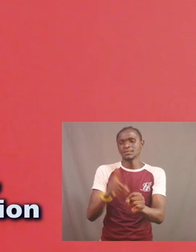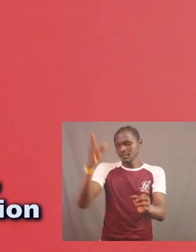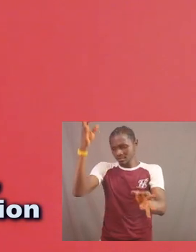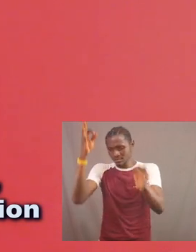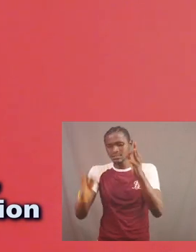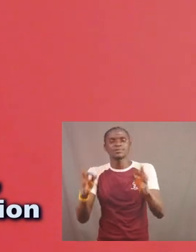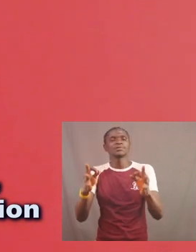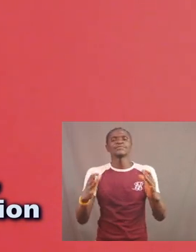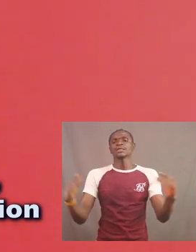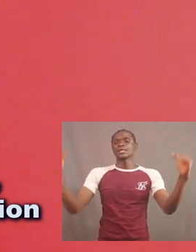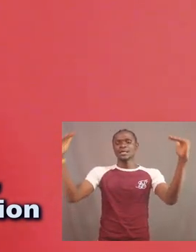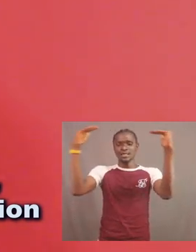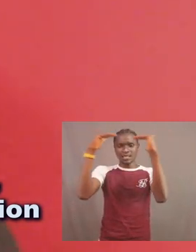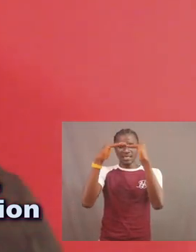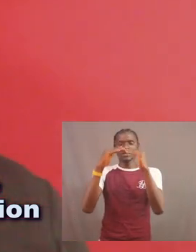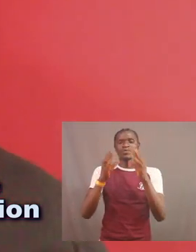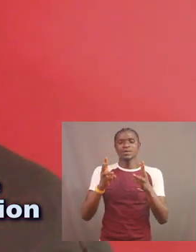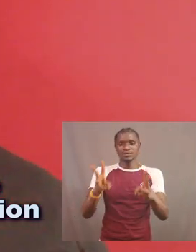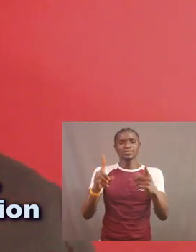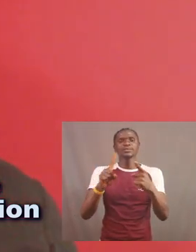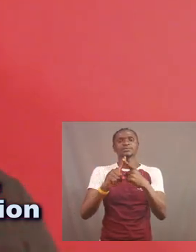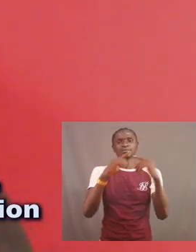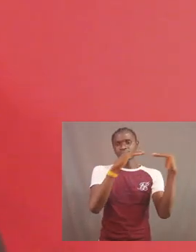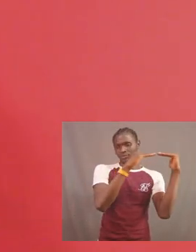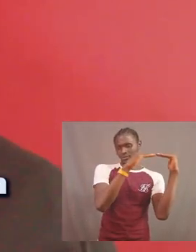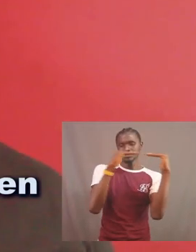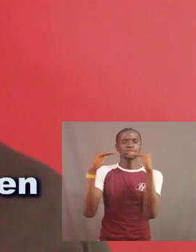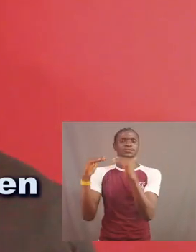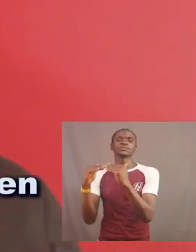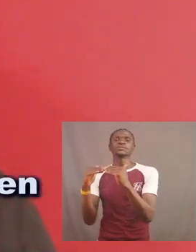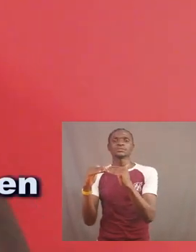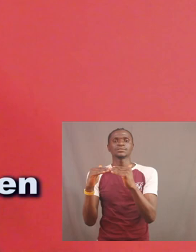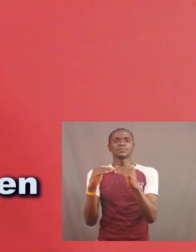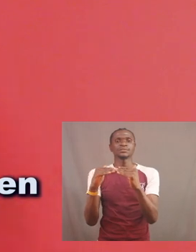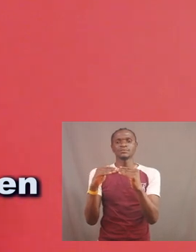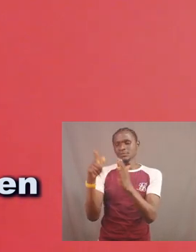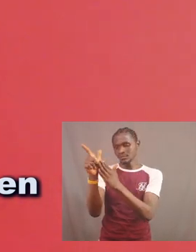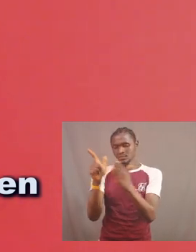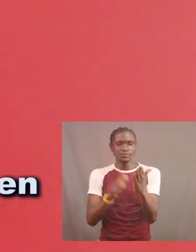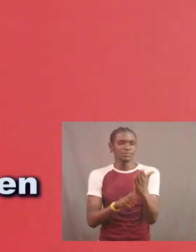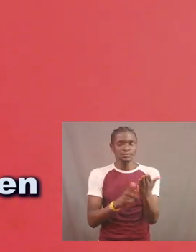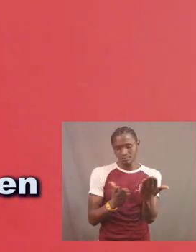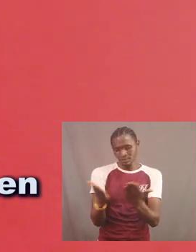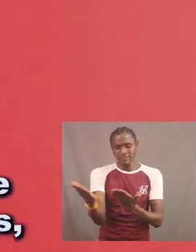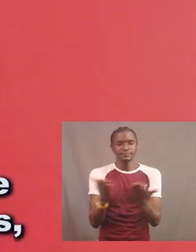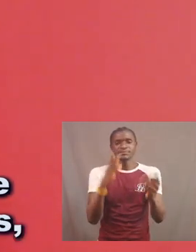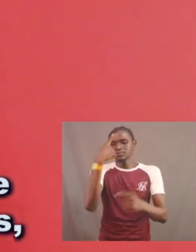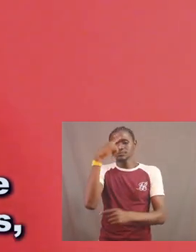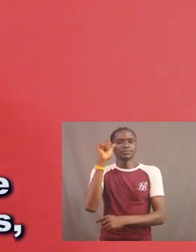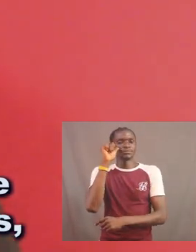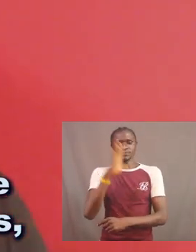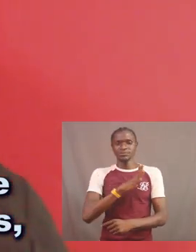to justice. The Act should encourage the provision of legal aid services for women with disabilities